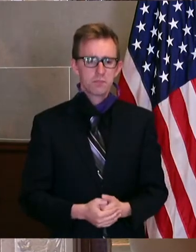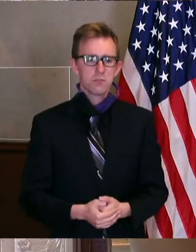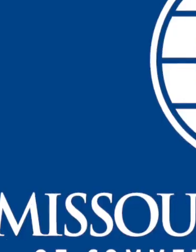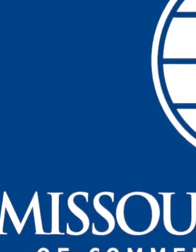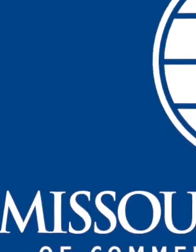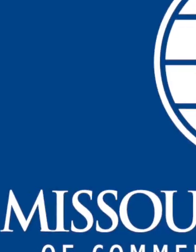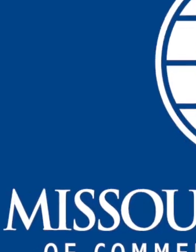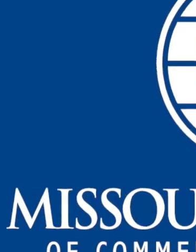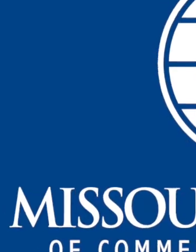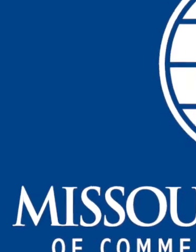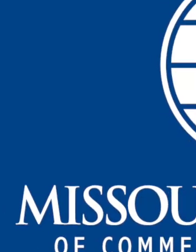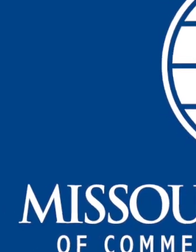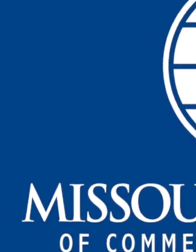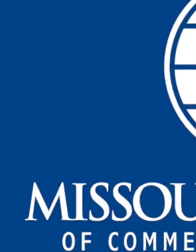today.